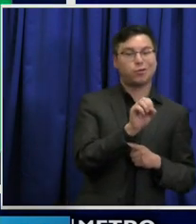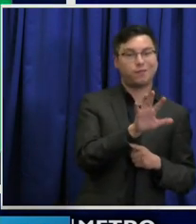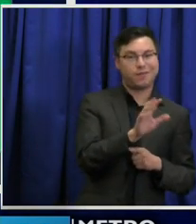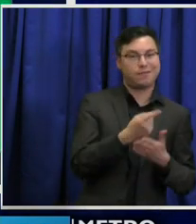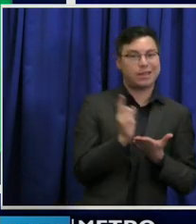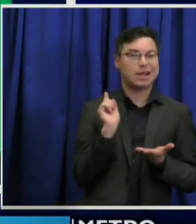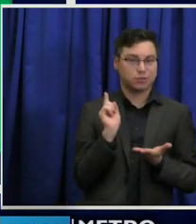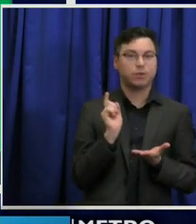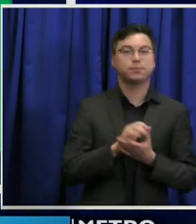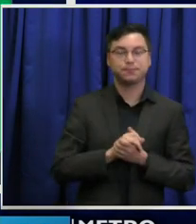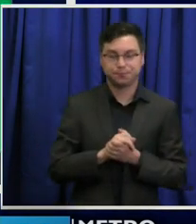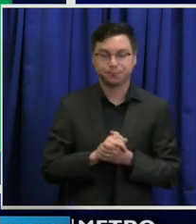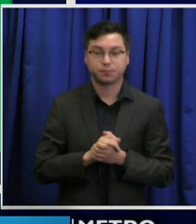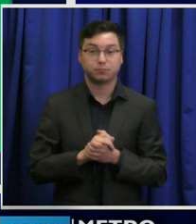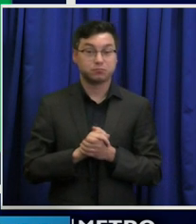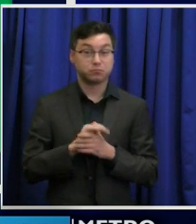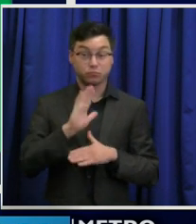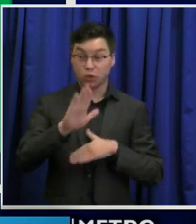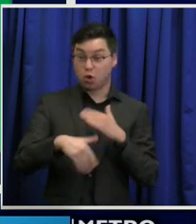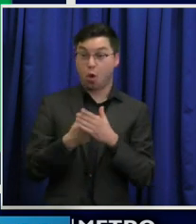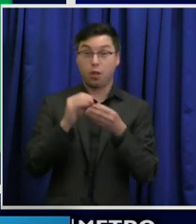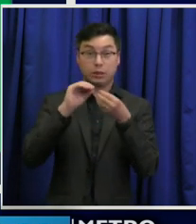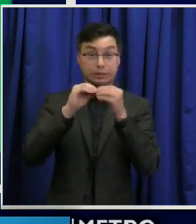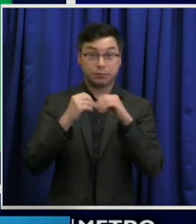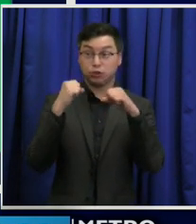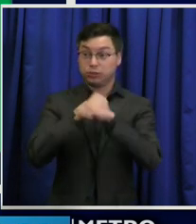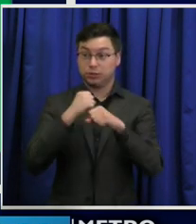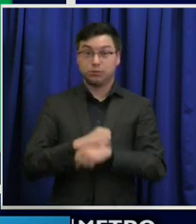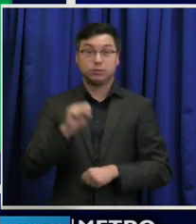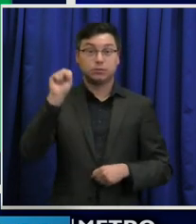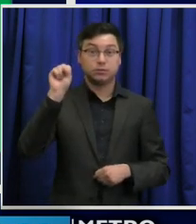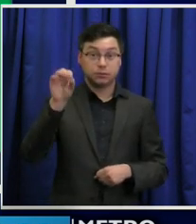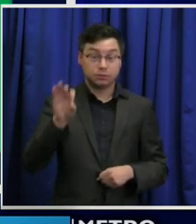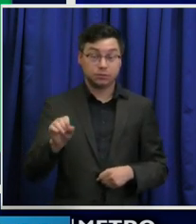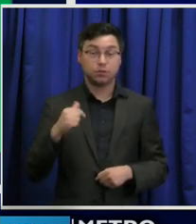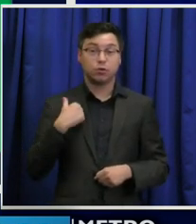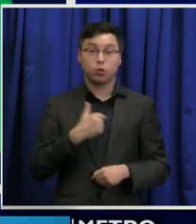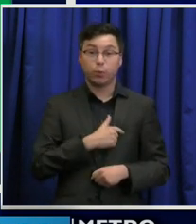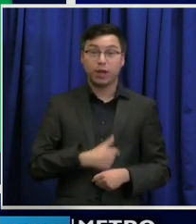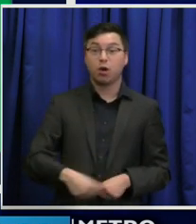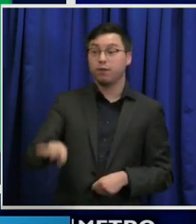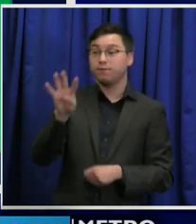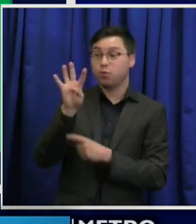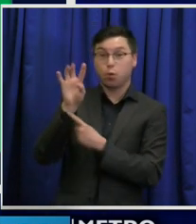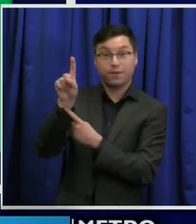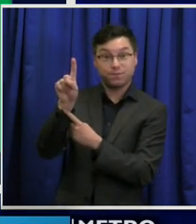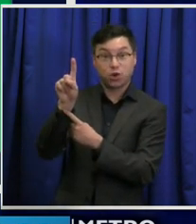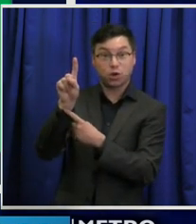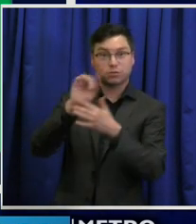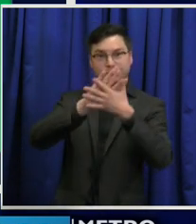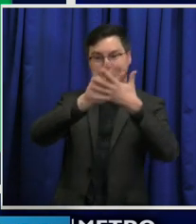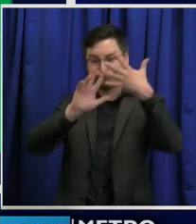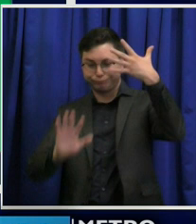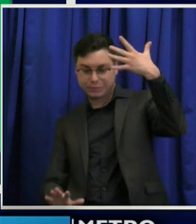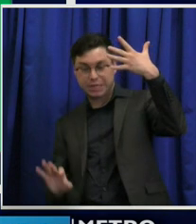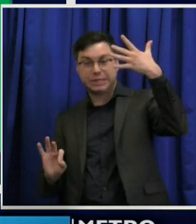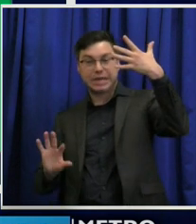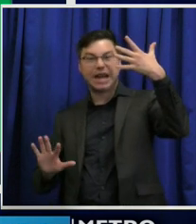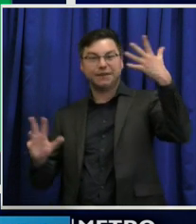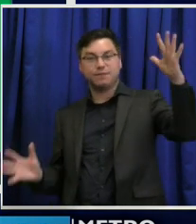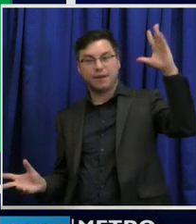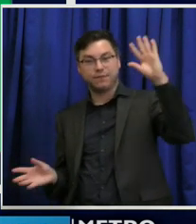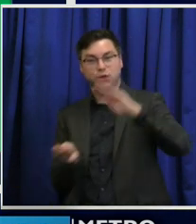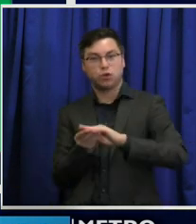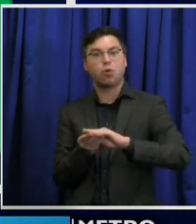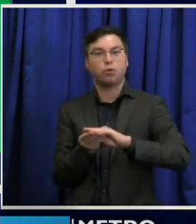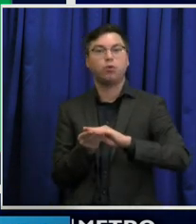Even with all these numbers, Davidson County is still the 41st out of 95 counties in disease activity